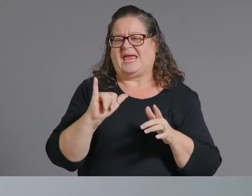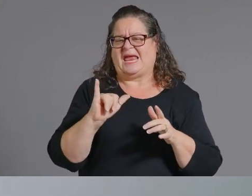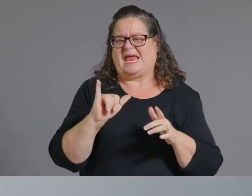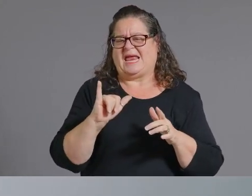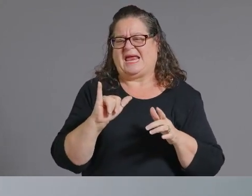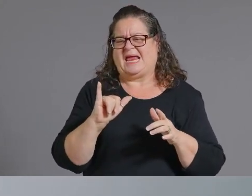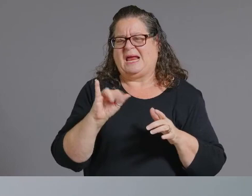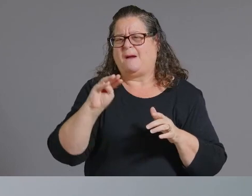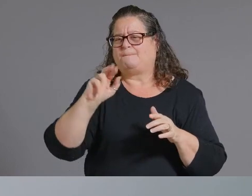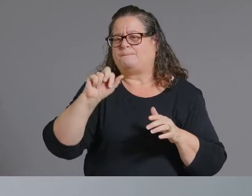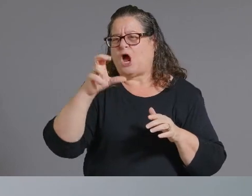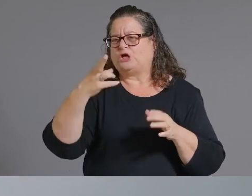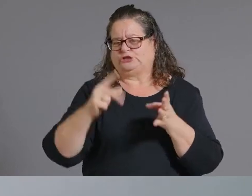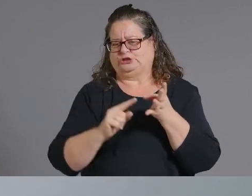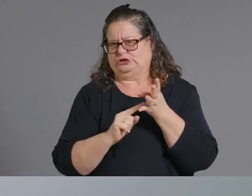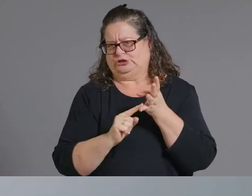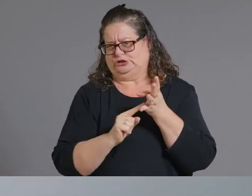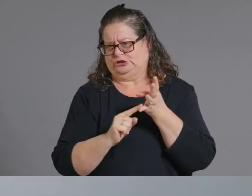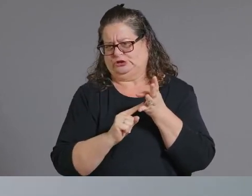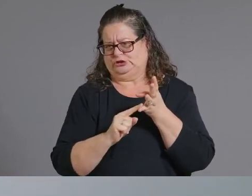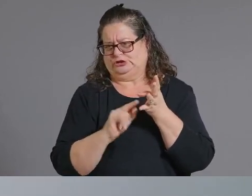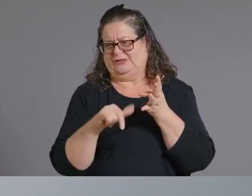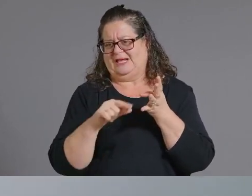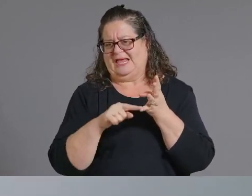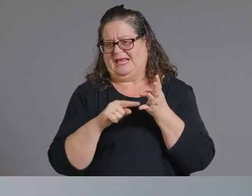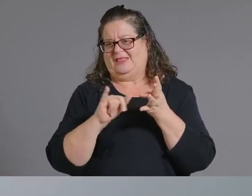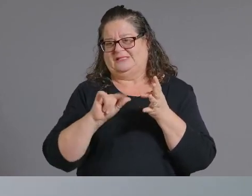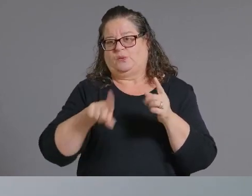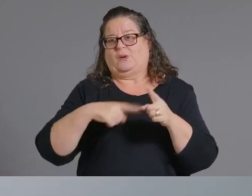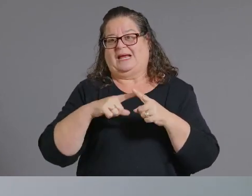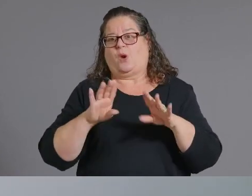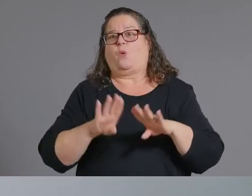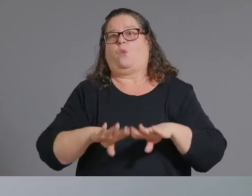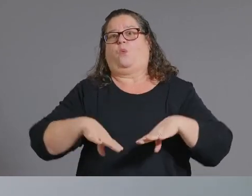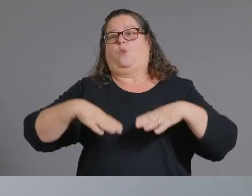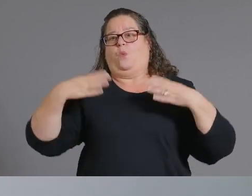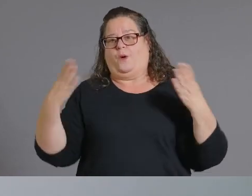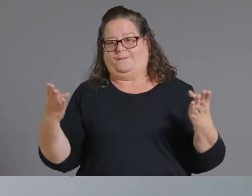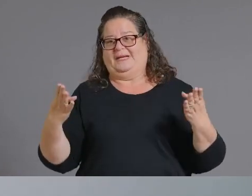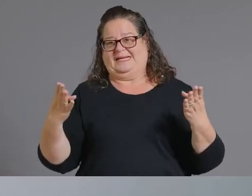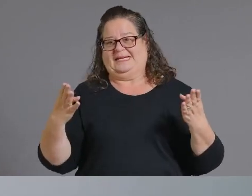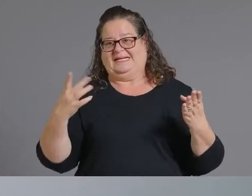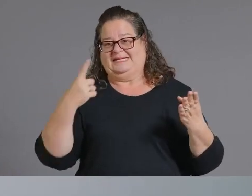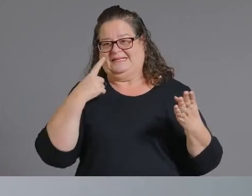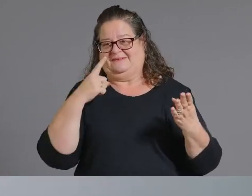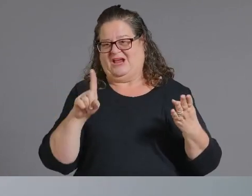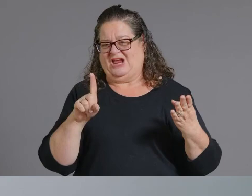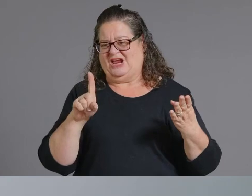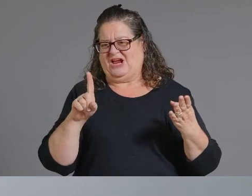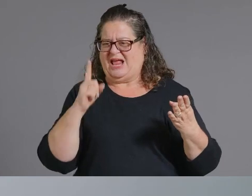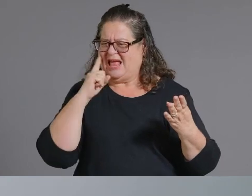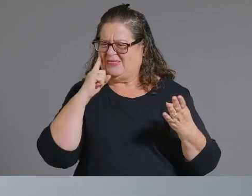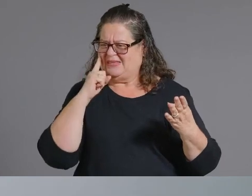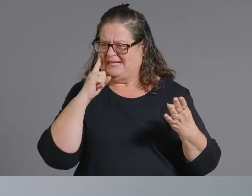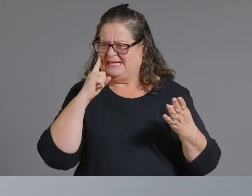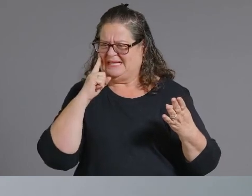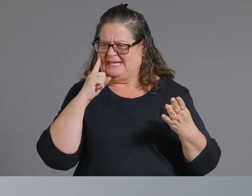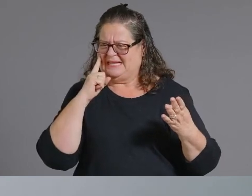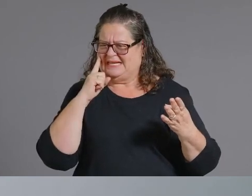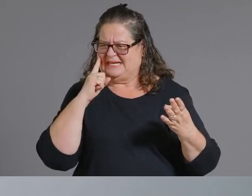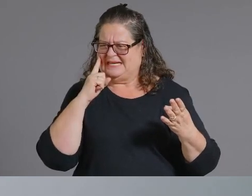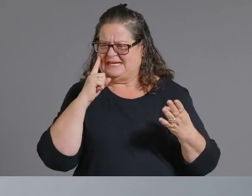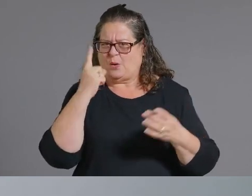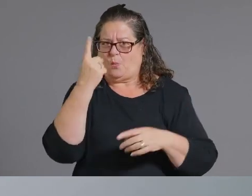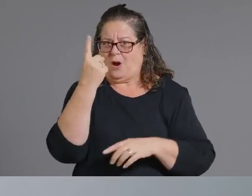was it was the week that we we were able to open up and during one of those days we did administer over 12 000 doses of vaccine at